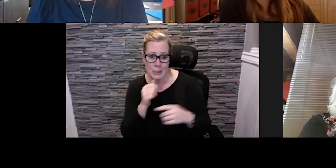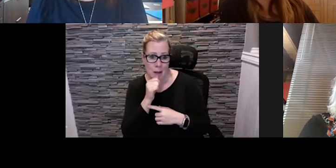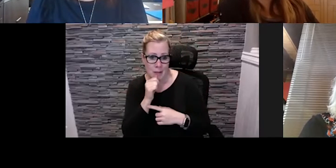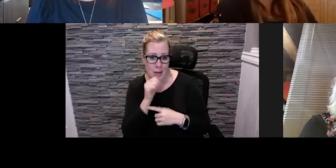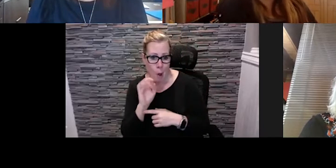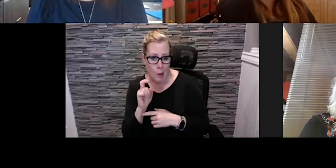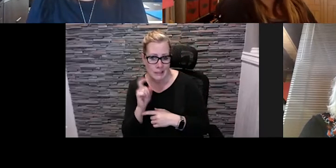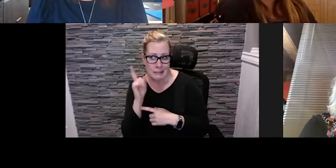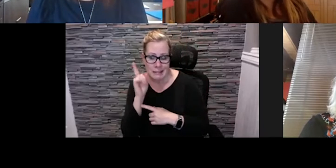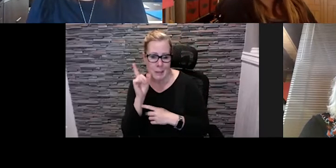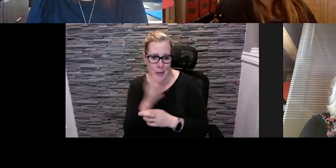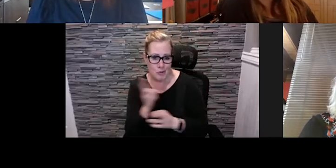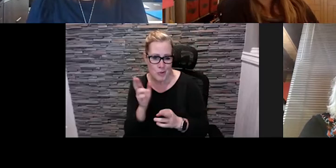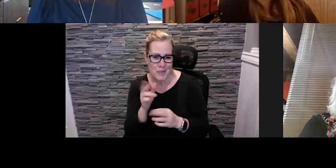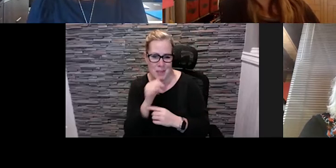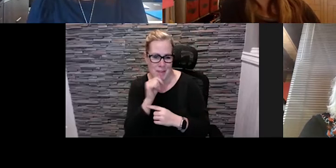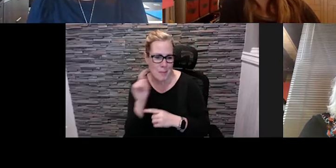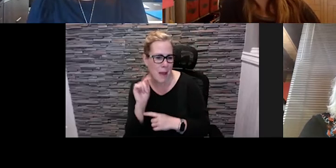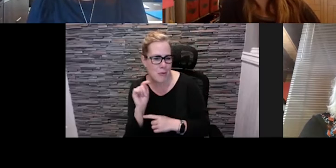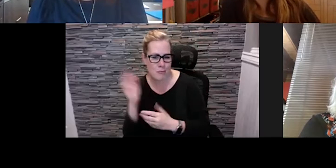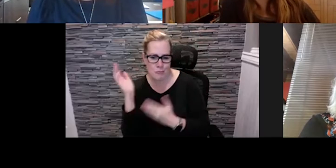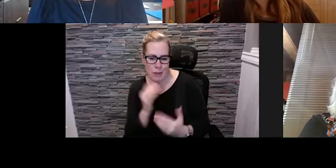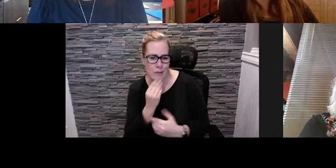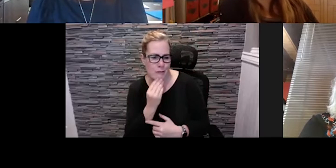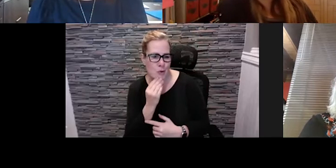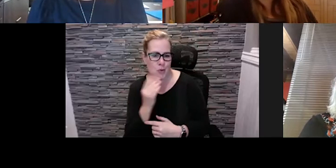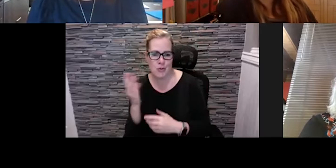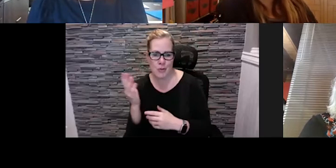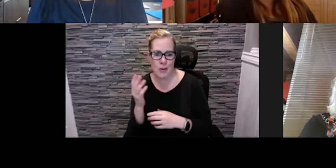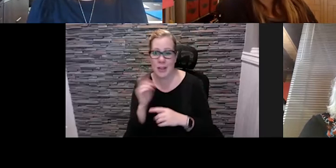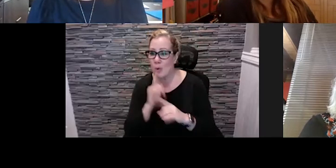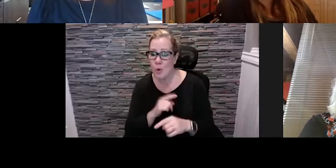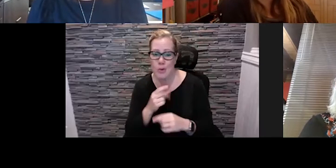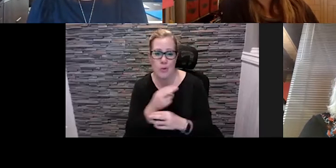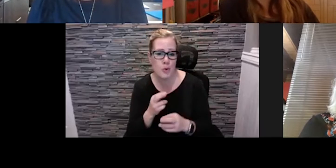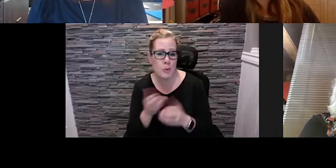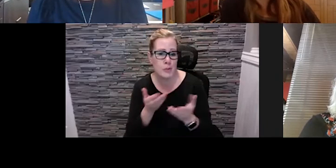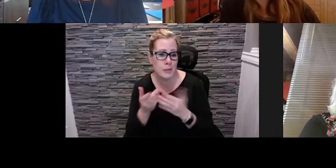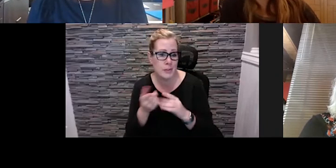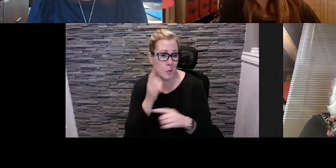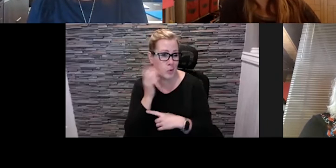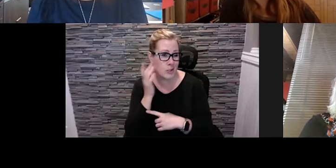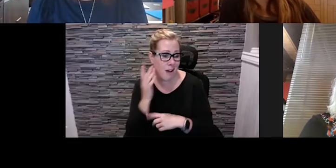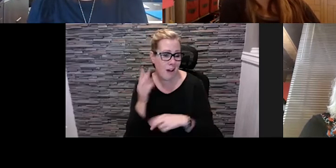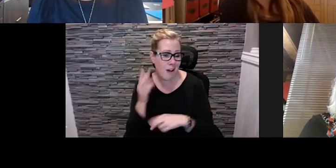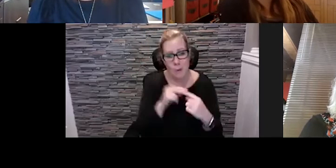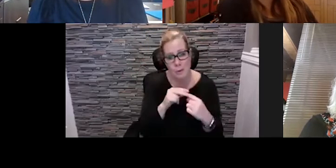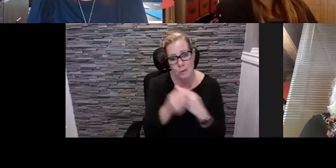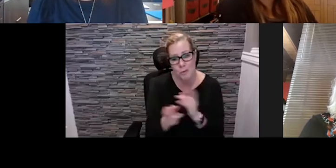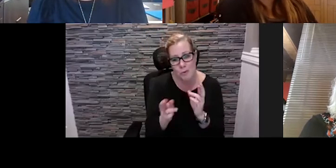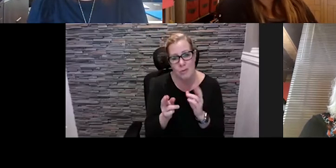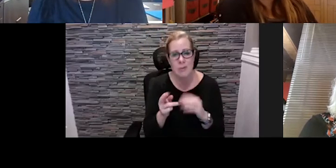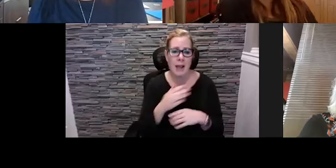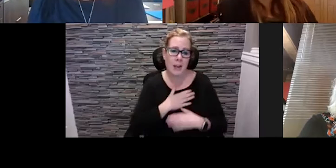and a private washroom they could bring their own food and beverage if they liked or they could order the room service there from the hotel and they could enjoy